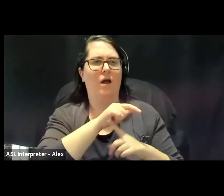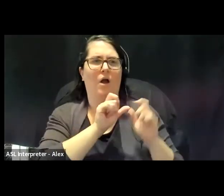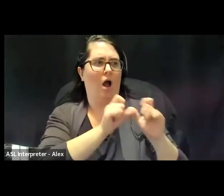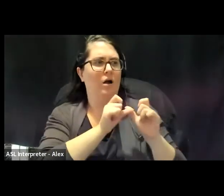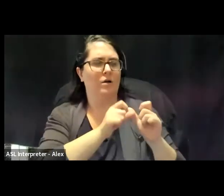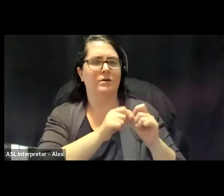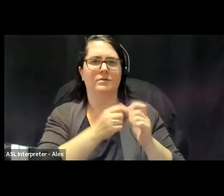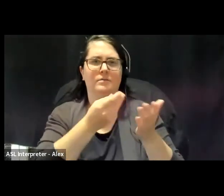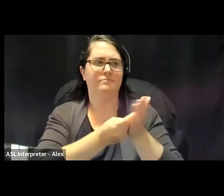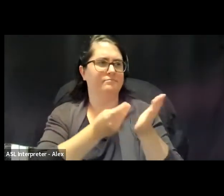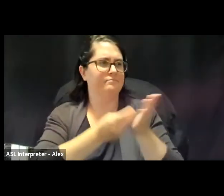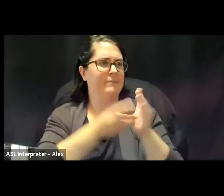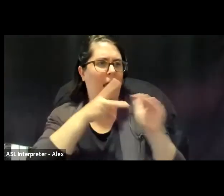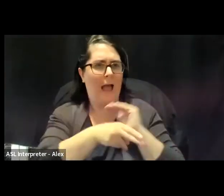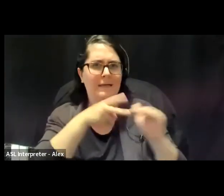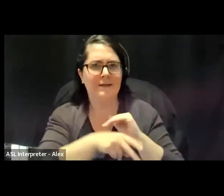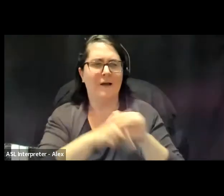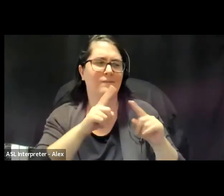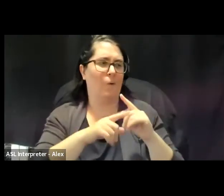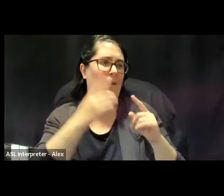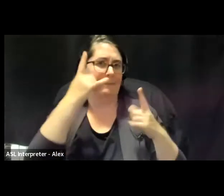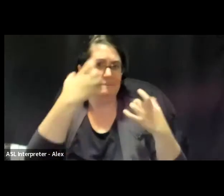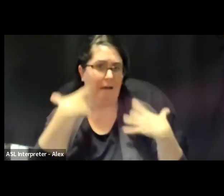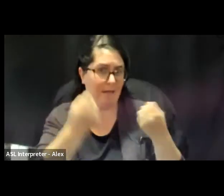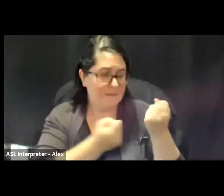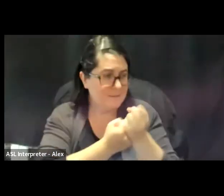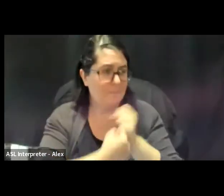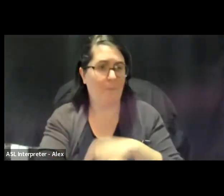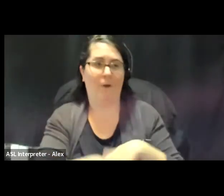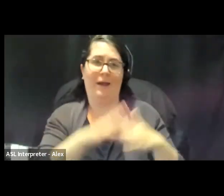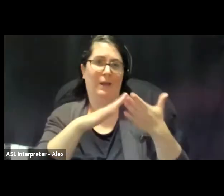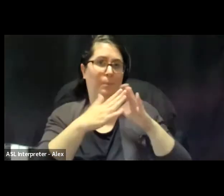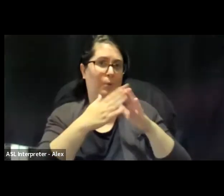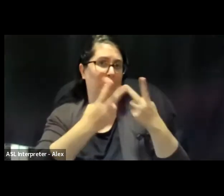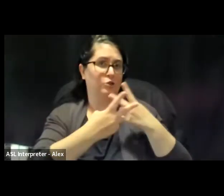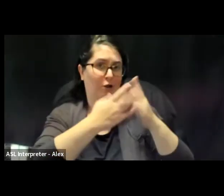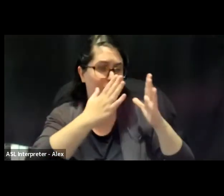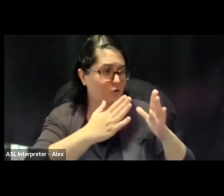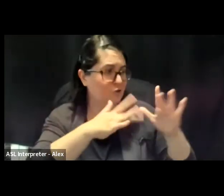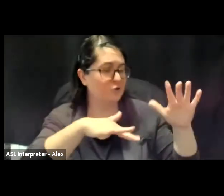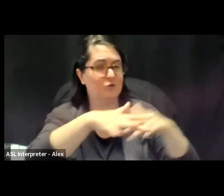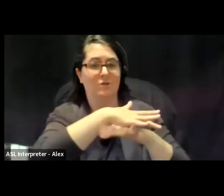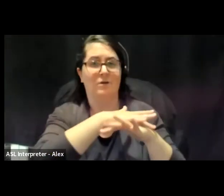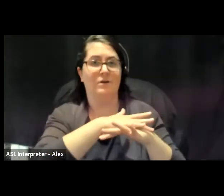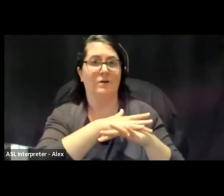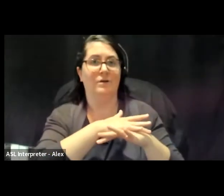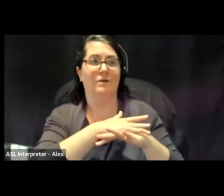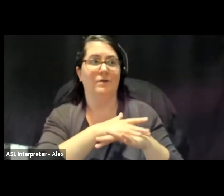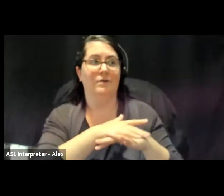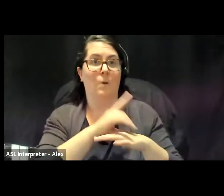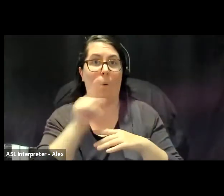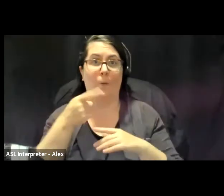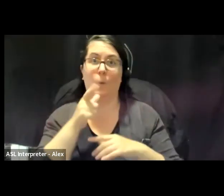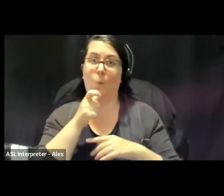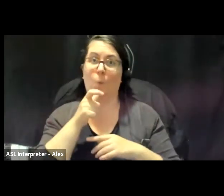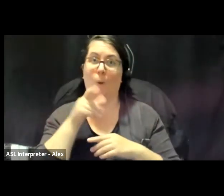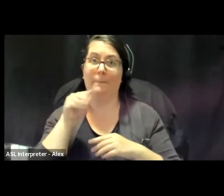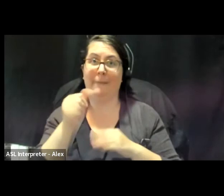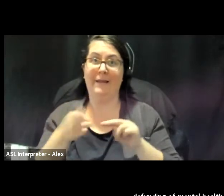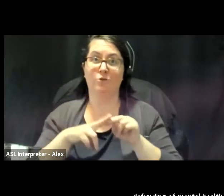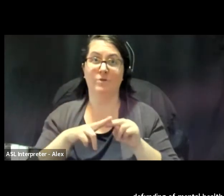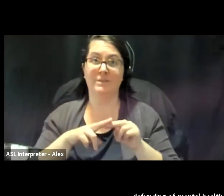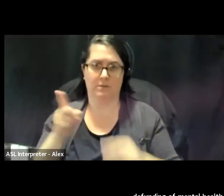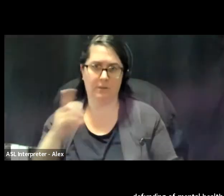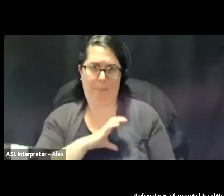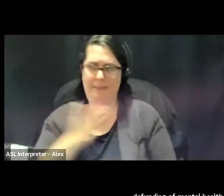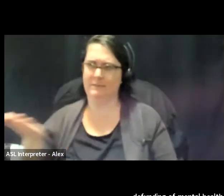defunding of mental health supports, community shelters. There's some of the only people getting pay increases that are decent, and again, of course, of